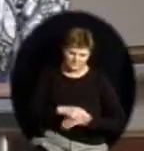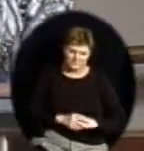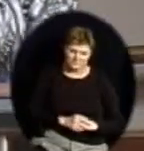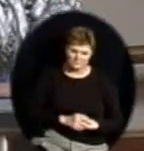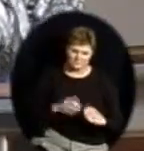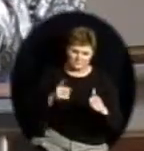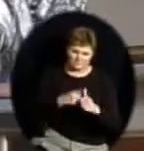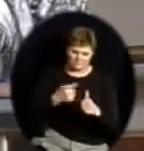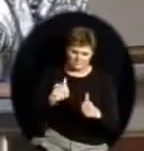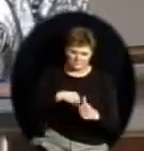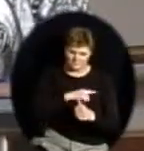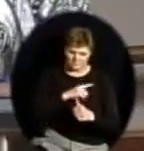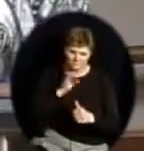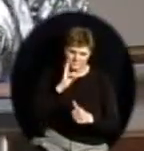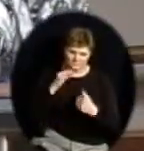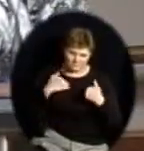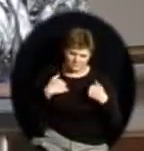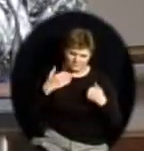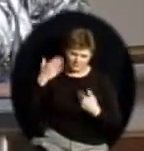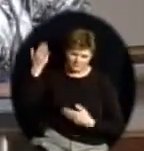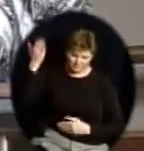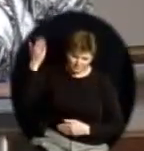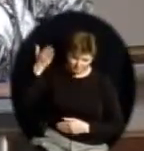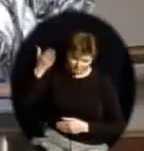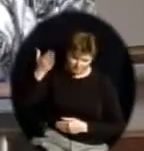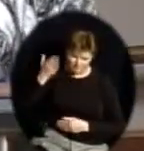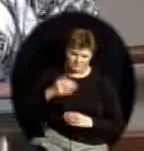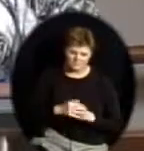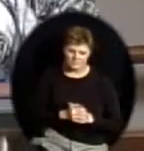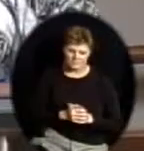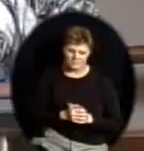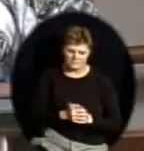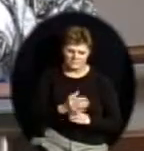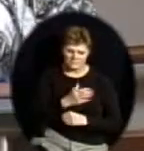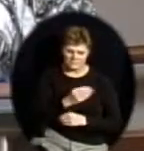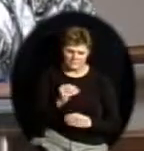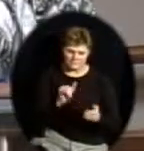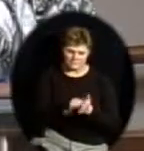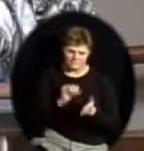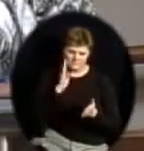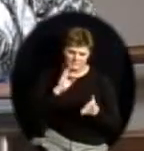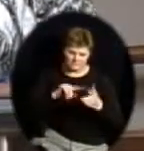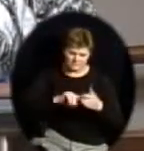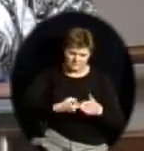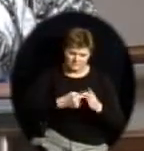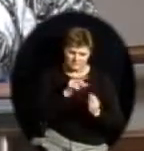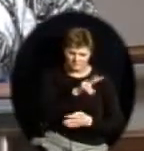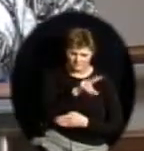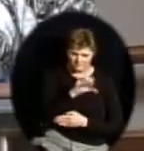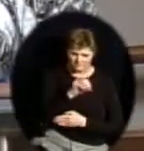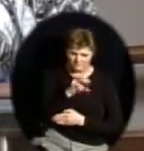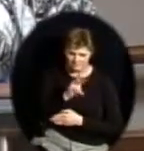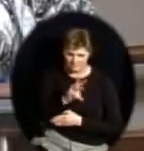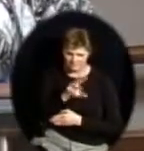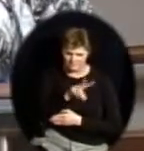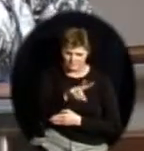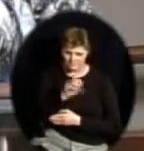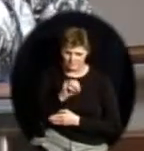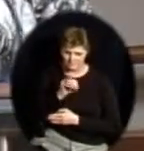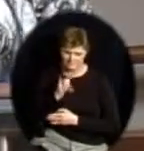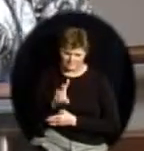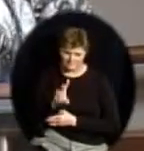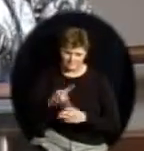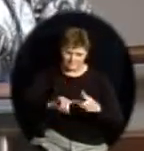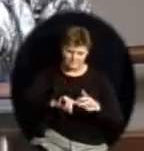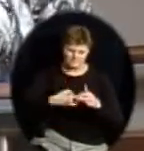with presentations. We're going to open with the beginning of the 2006-07 school year, which we had a very smooth opening. And so